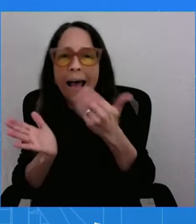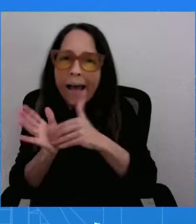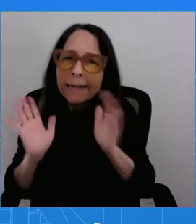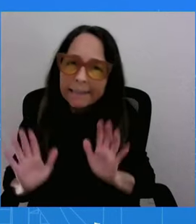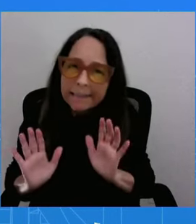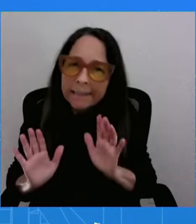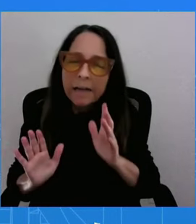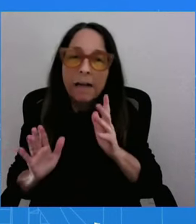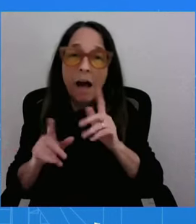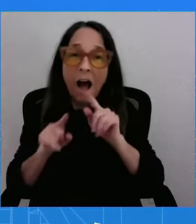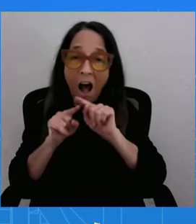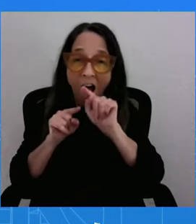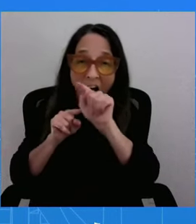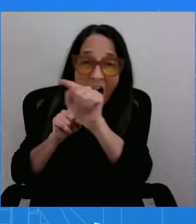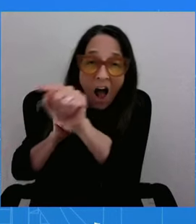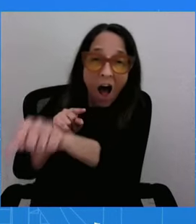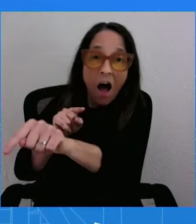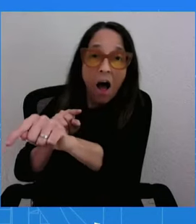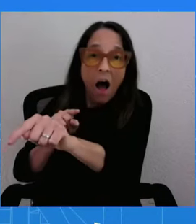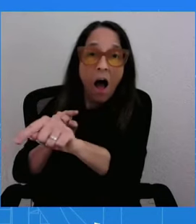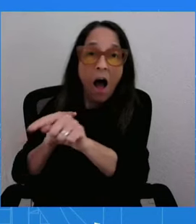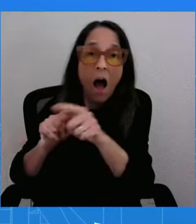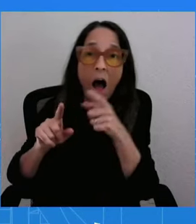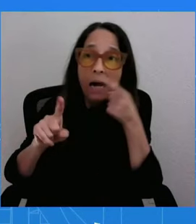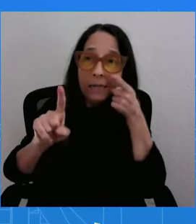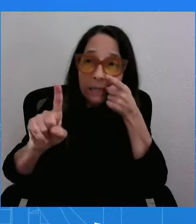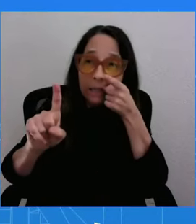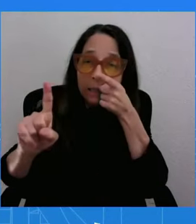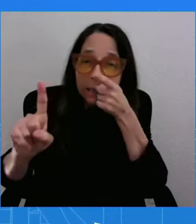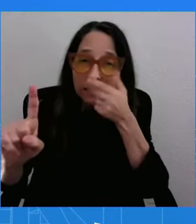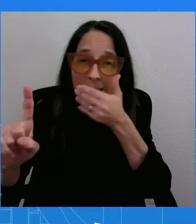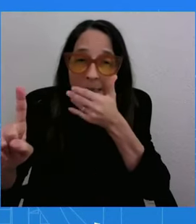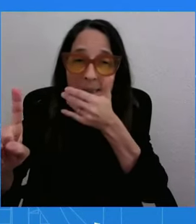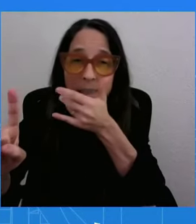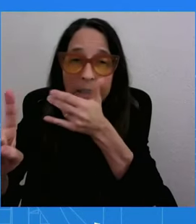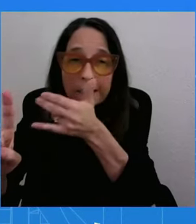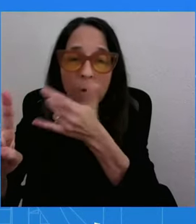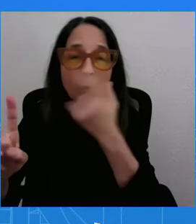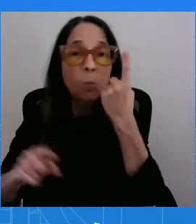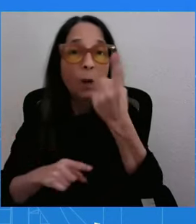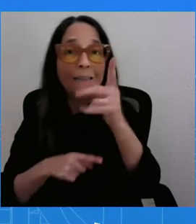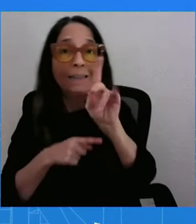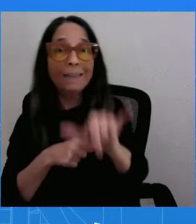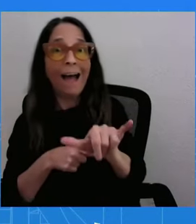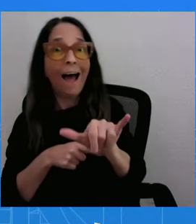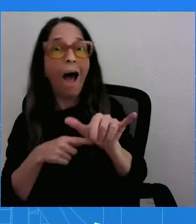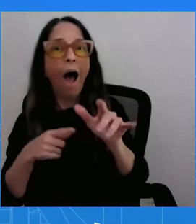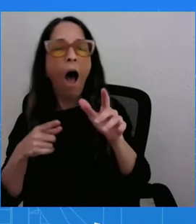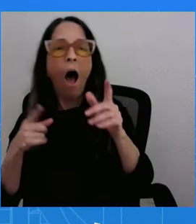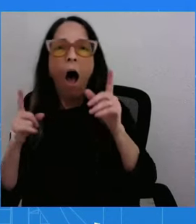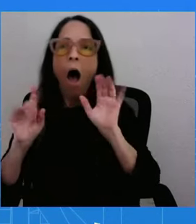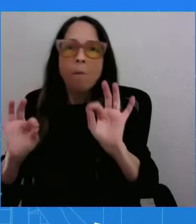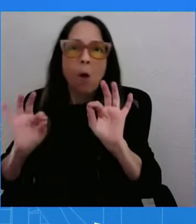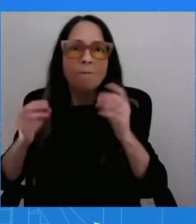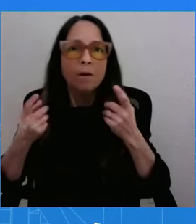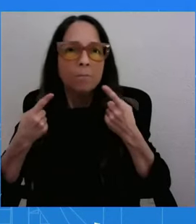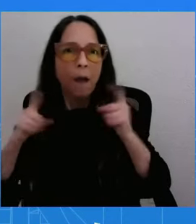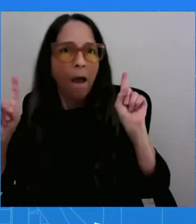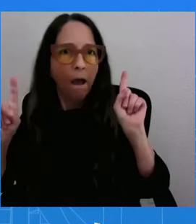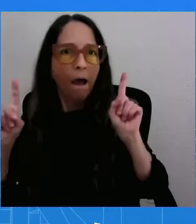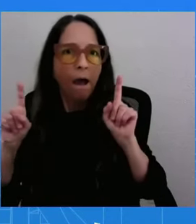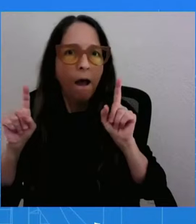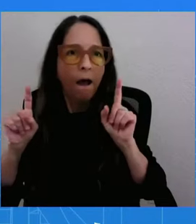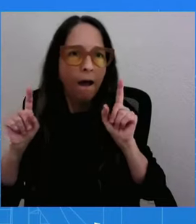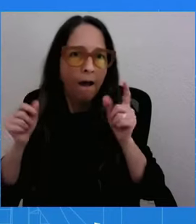maybe I'll prove to be wrong. But no apologies for trying. No apologies for keeping the shoulder to the wheel. But the issue isn't apologies